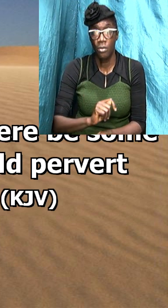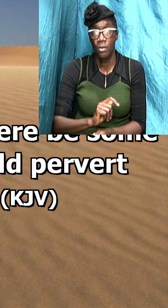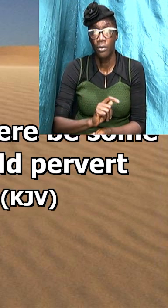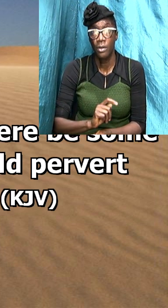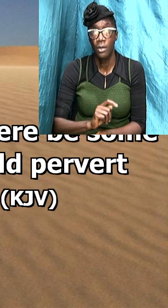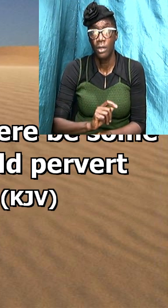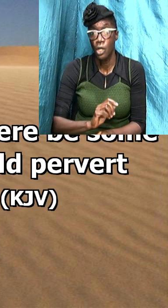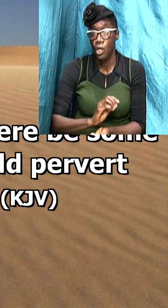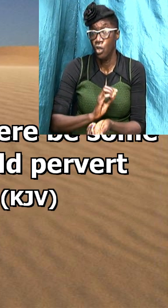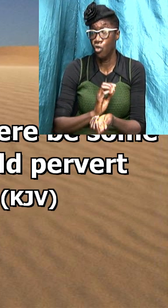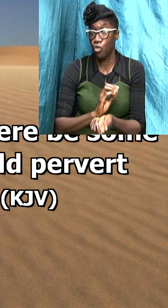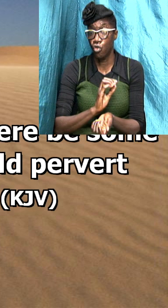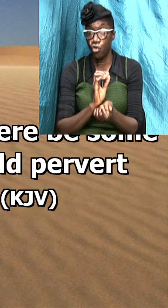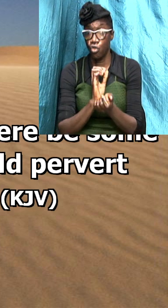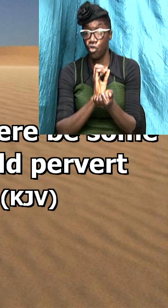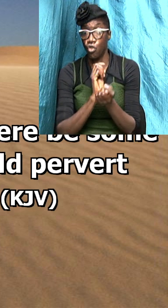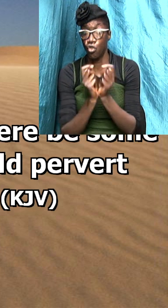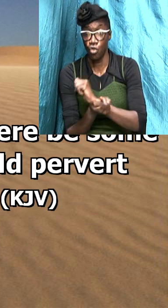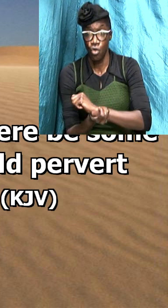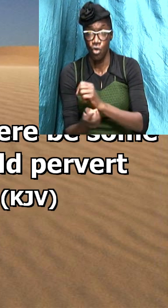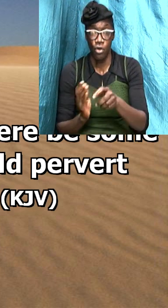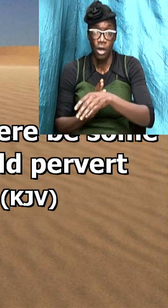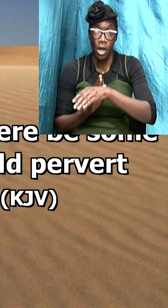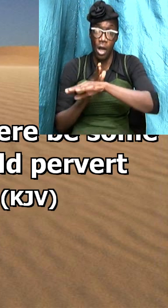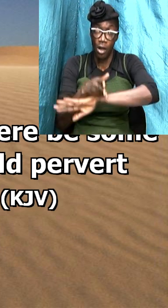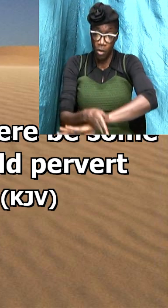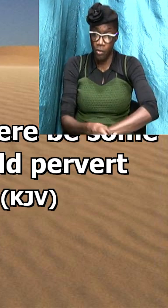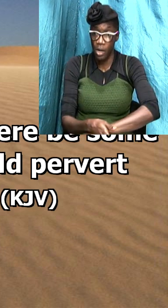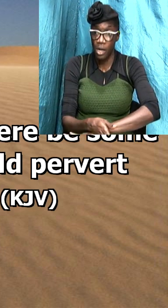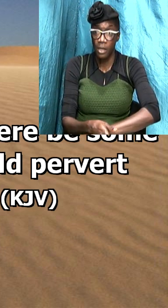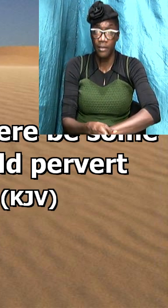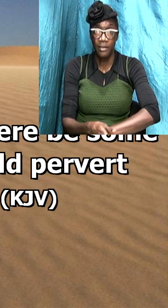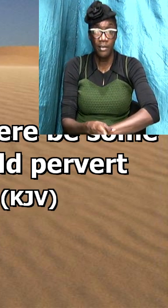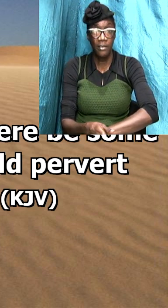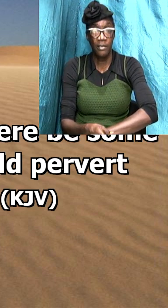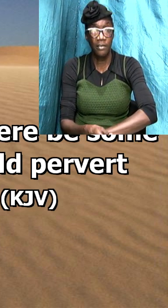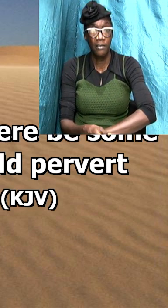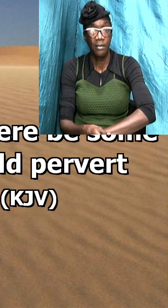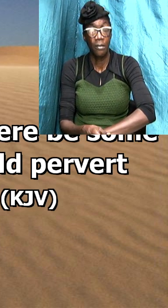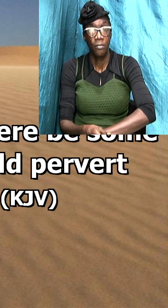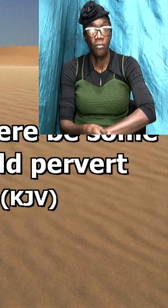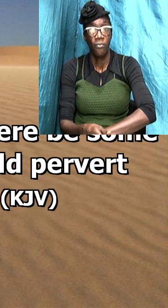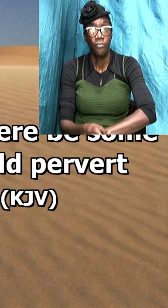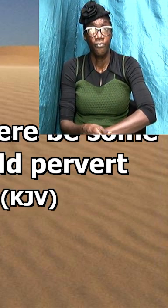men and these places they turn the gospel across